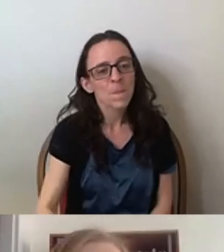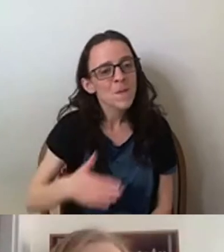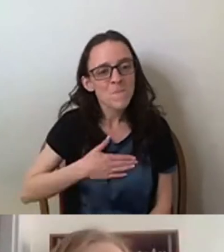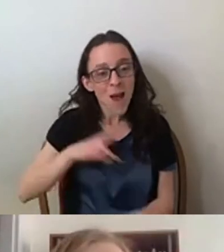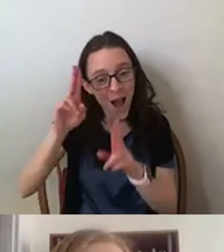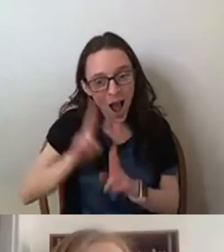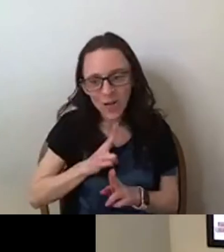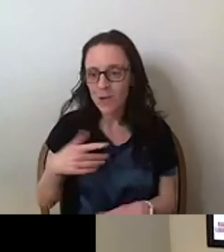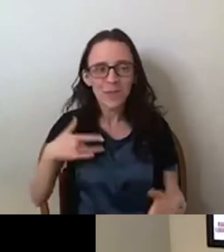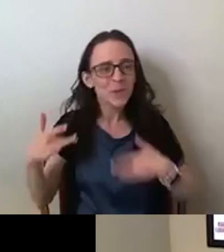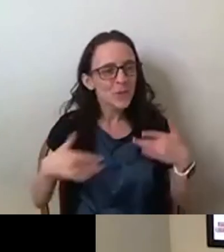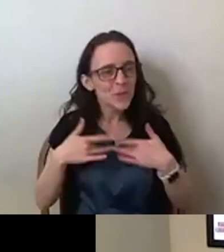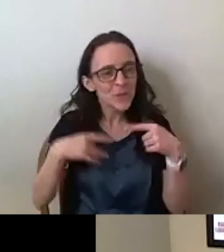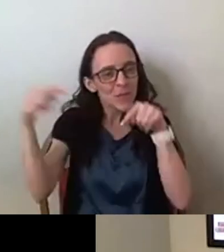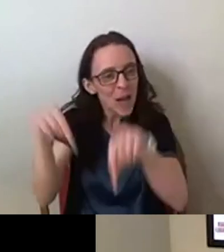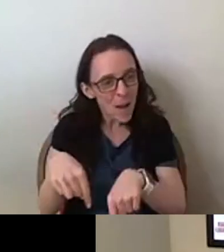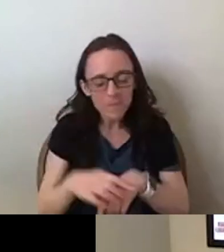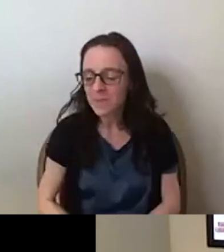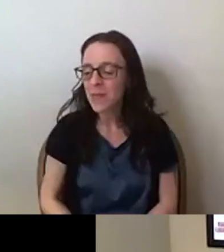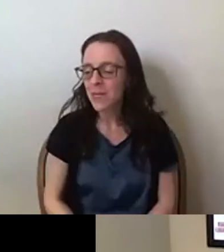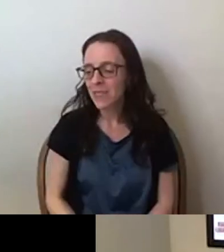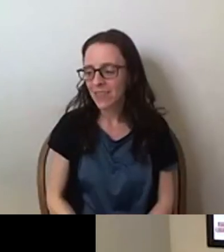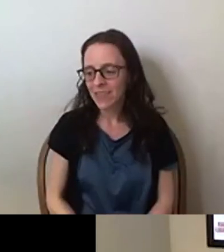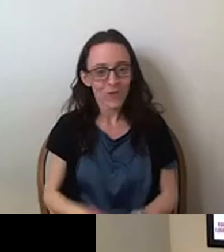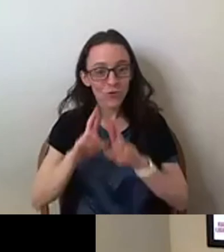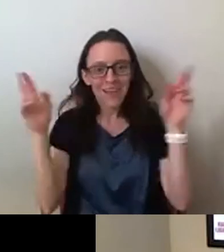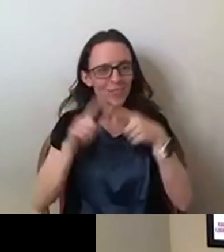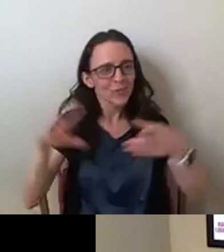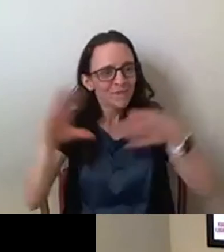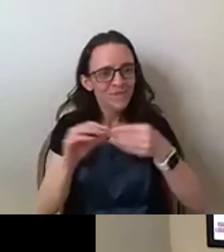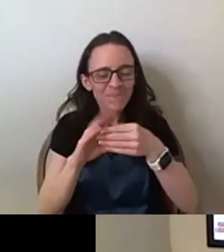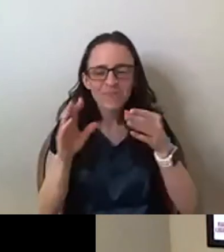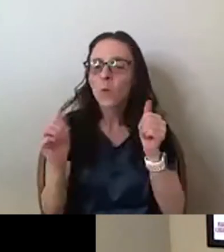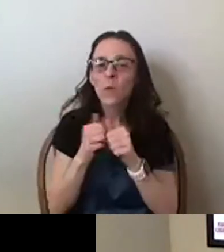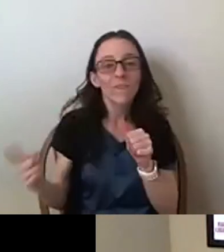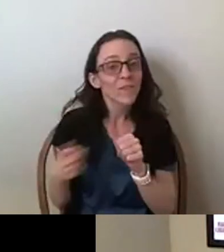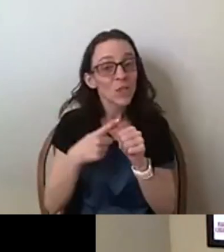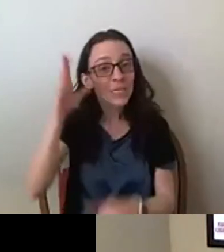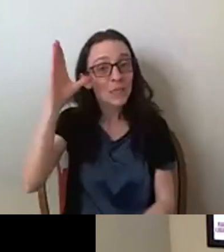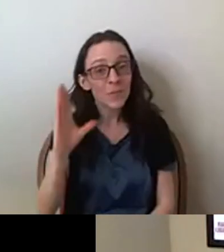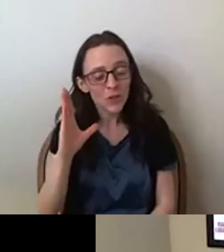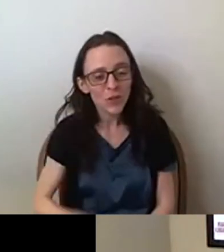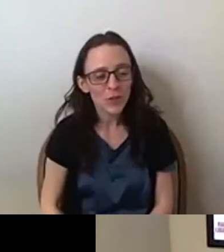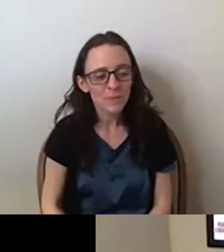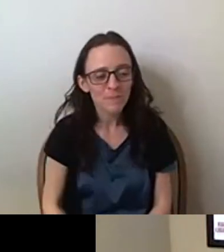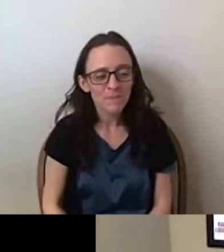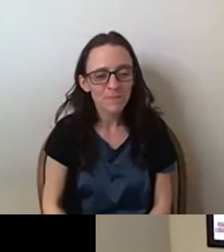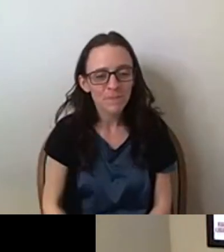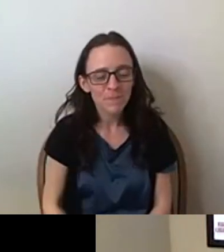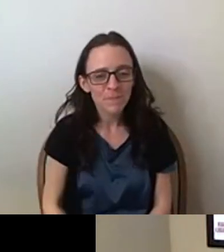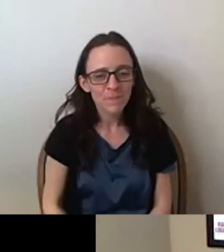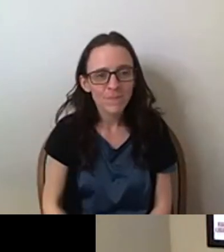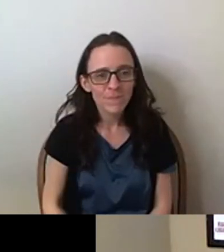here and eager to get started. So I'm going to just jump right in with our first speaker on panel one, who will be Erin